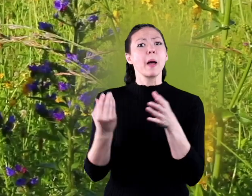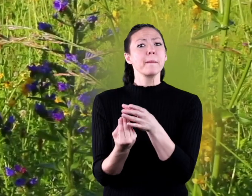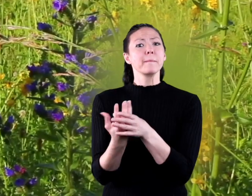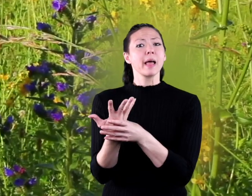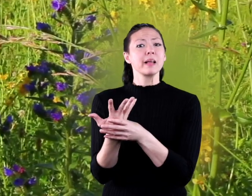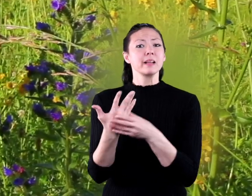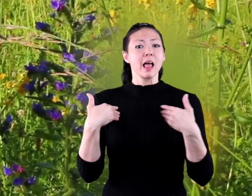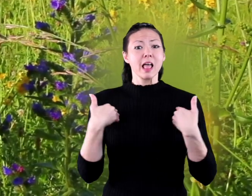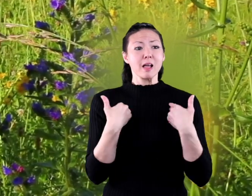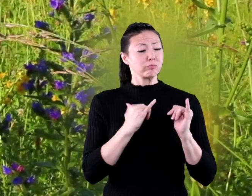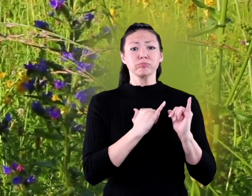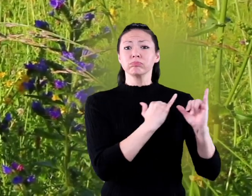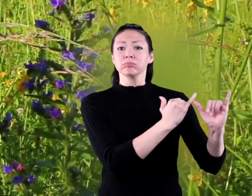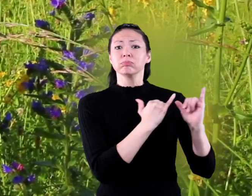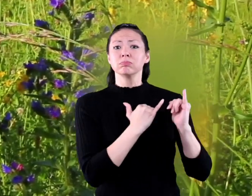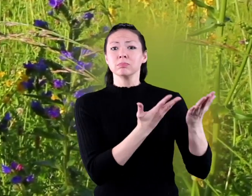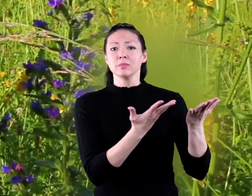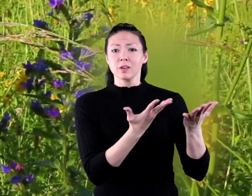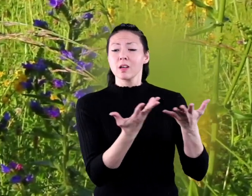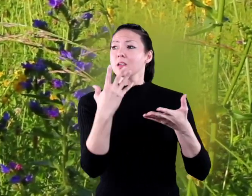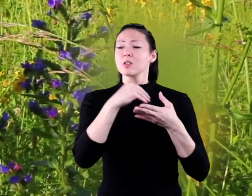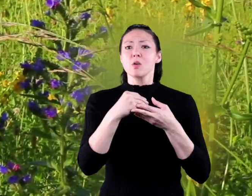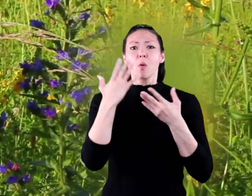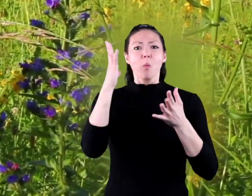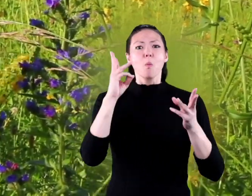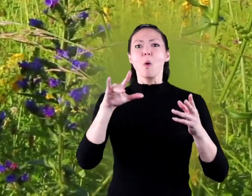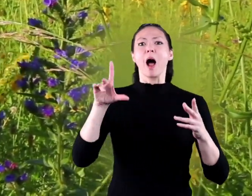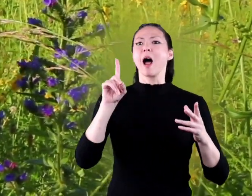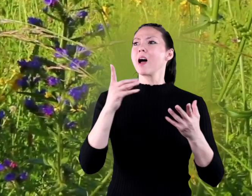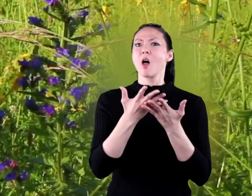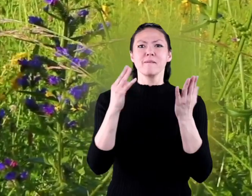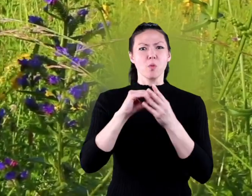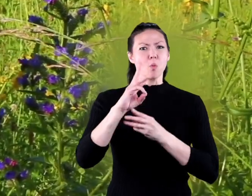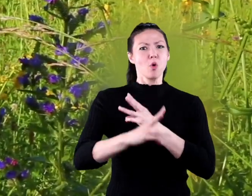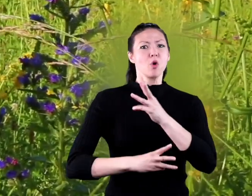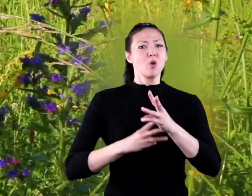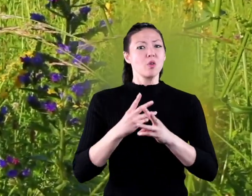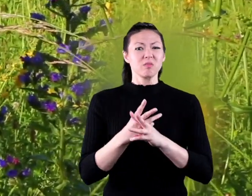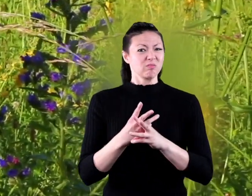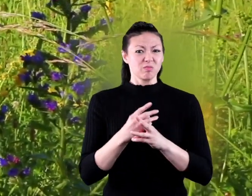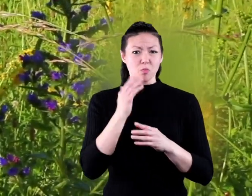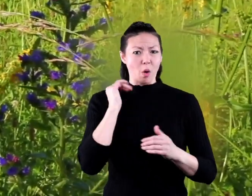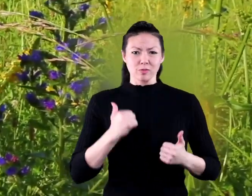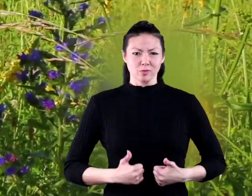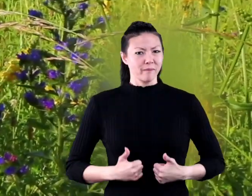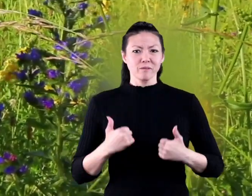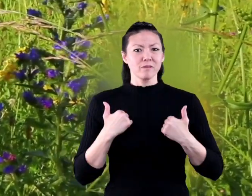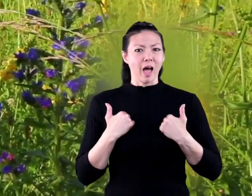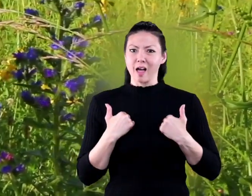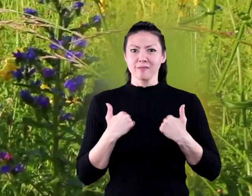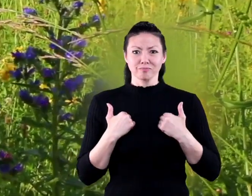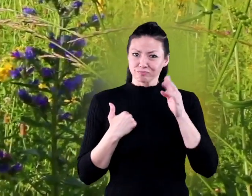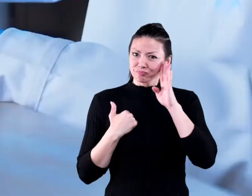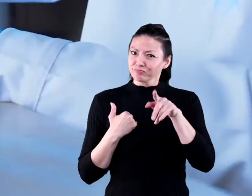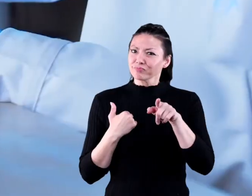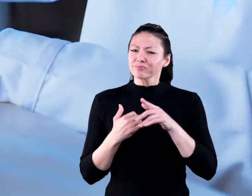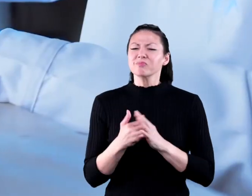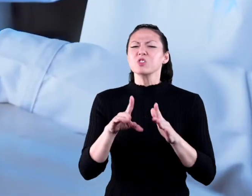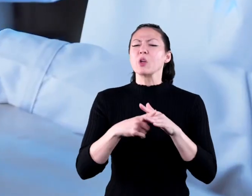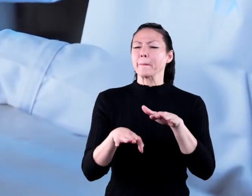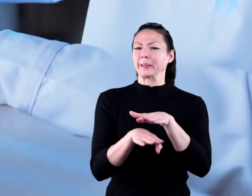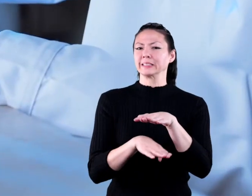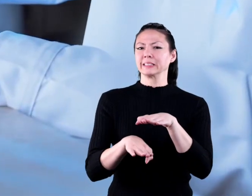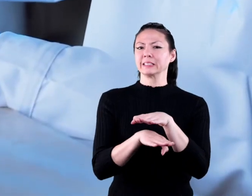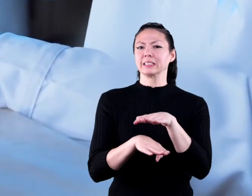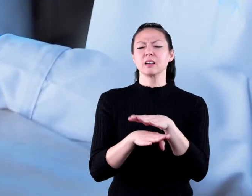Without plants, animals like you and me, including all the wildlife in the world, wouldn't be able to survive. So let's